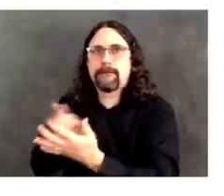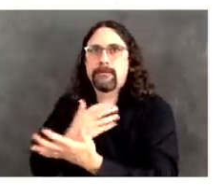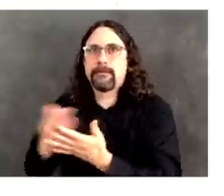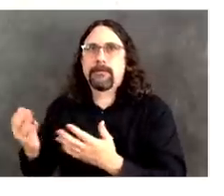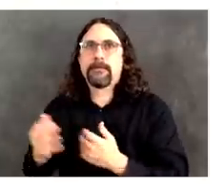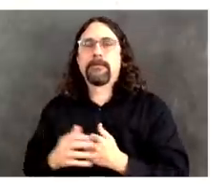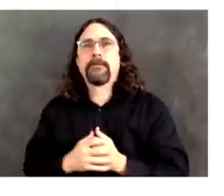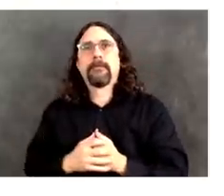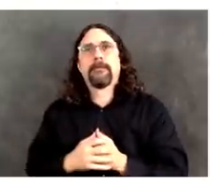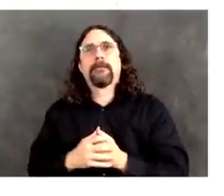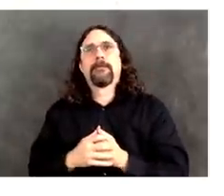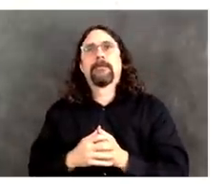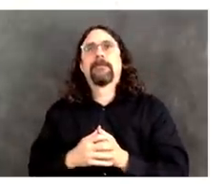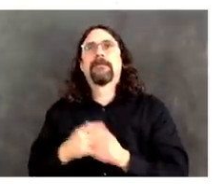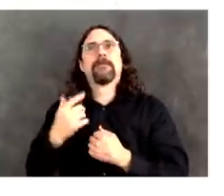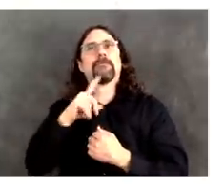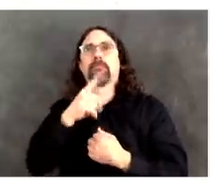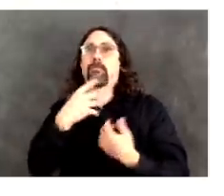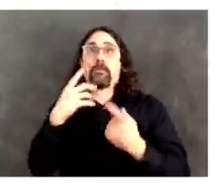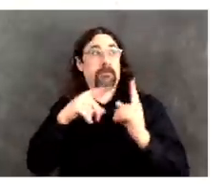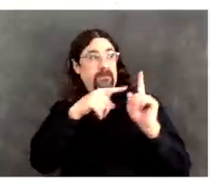-19 in those homes.